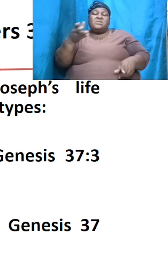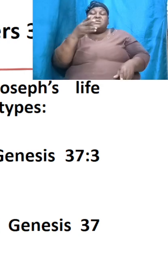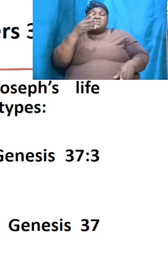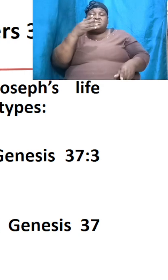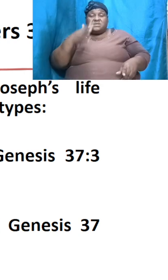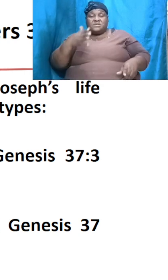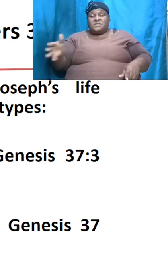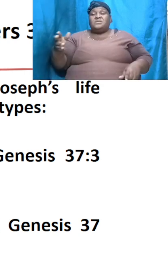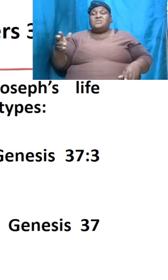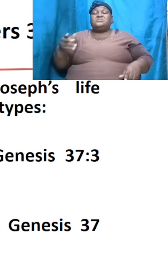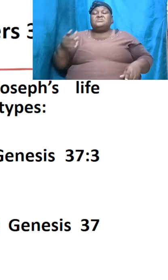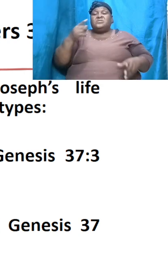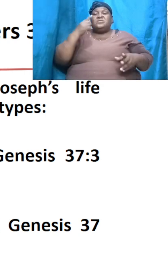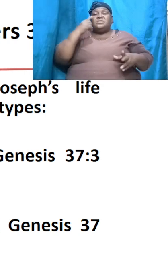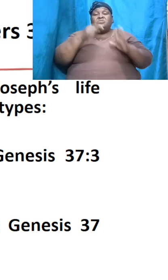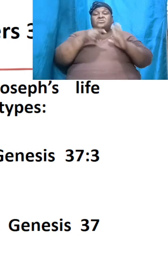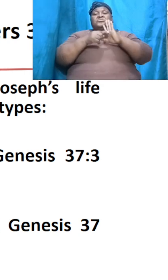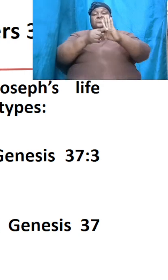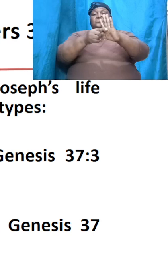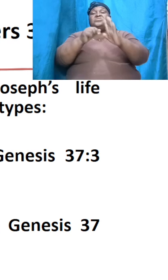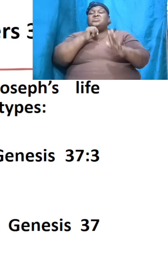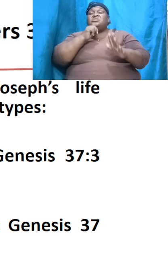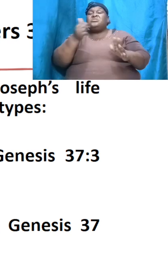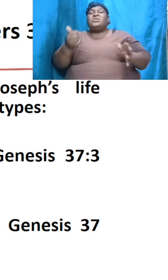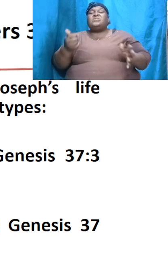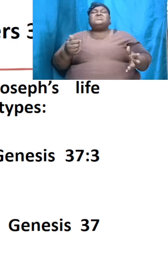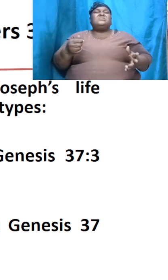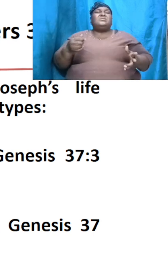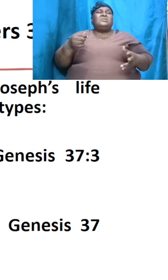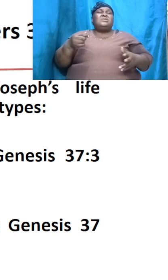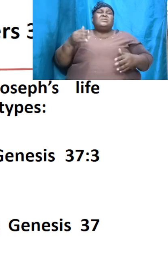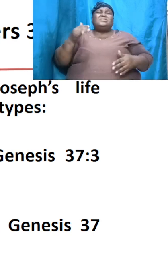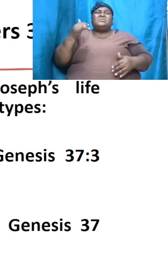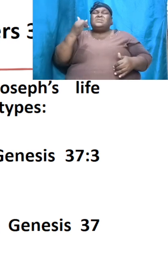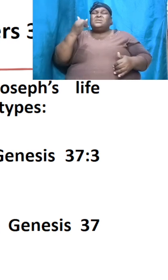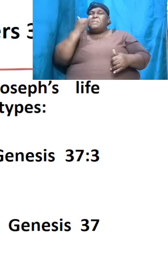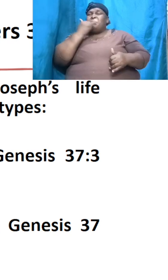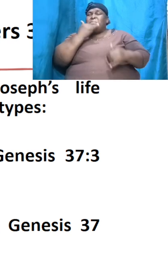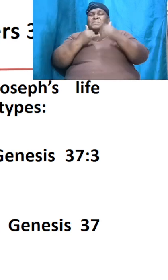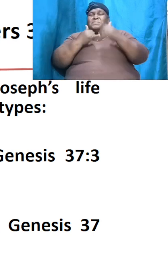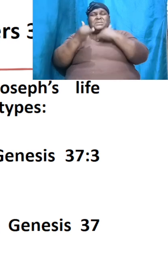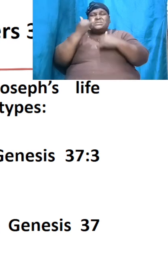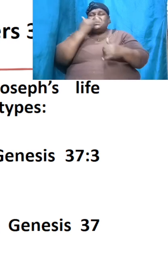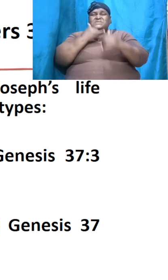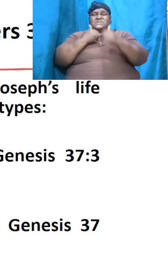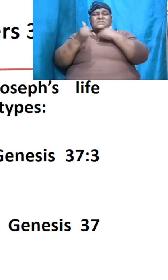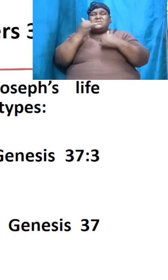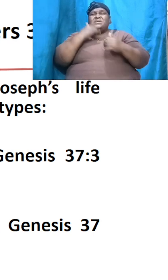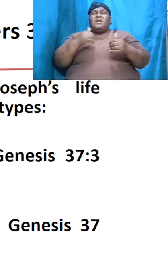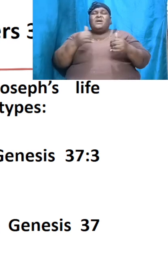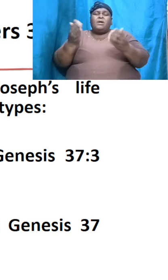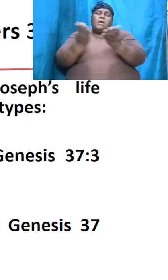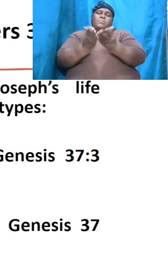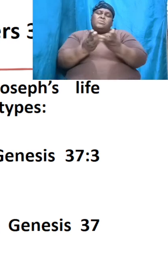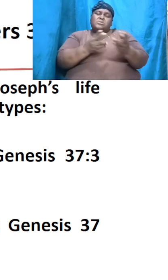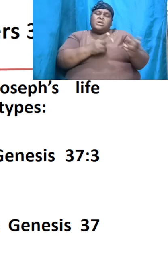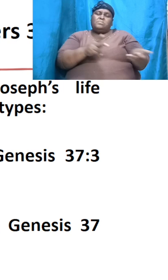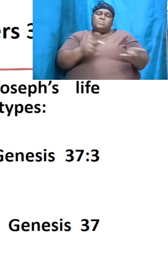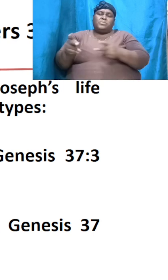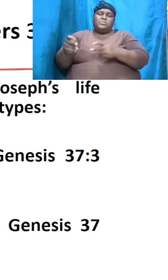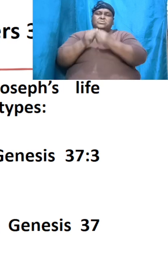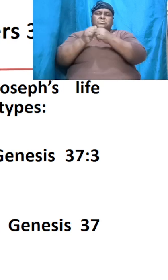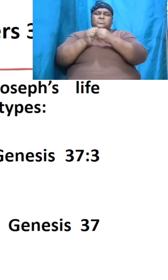it is not coincidence it is not just a book that was put together the writings of Genesis was